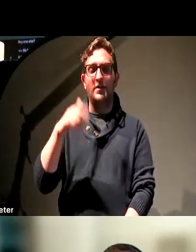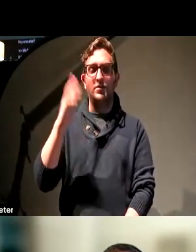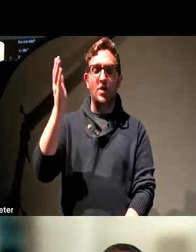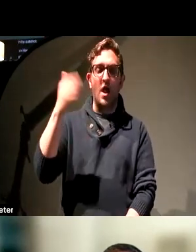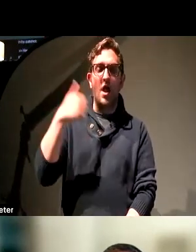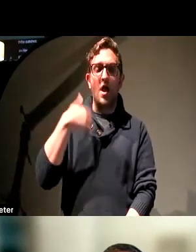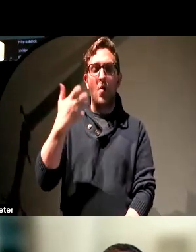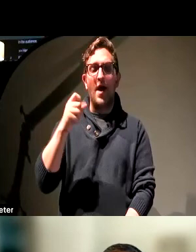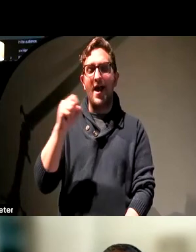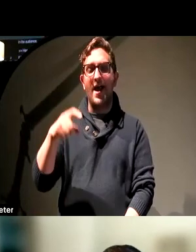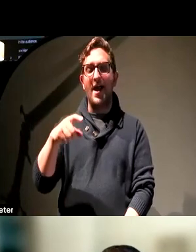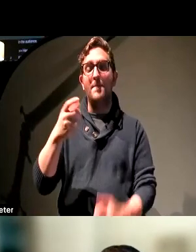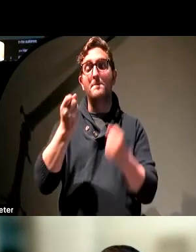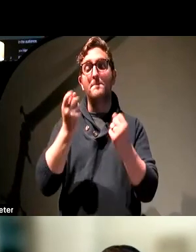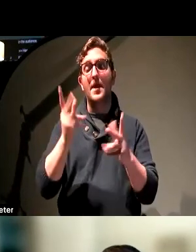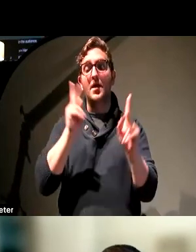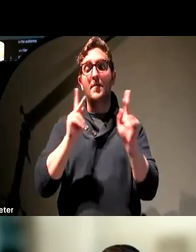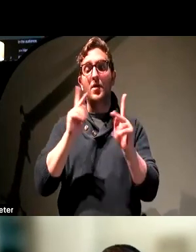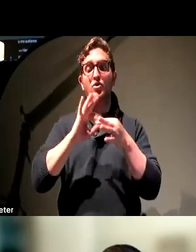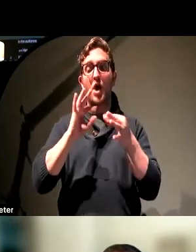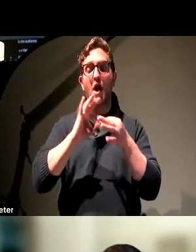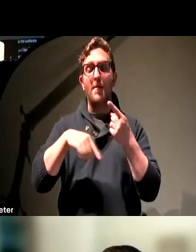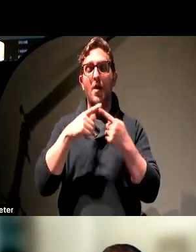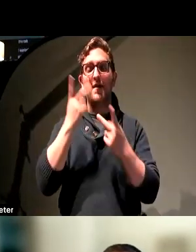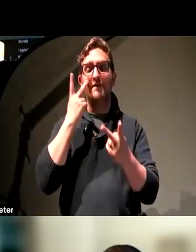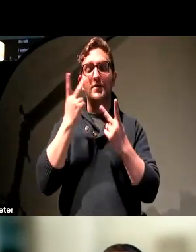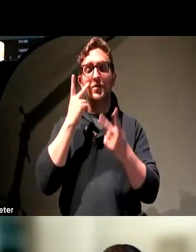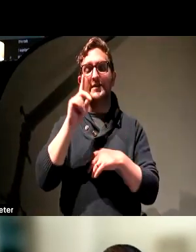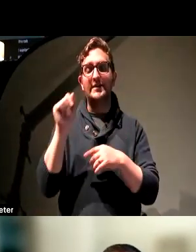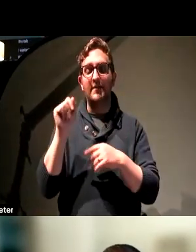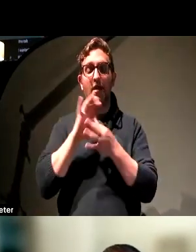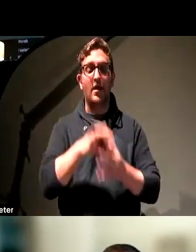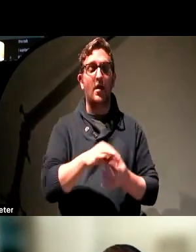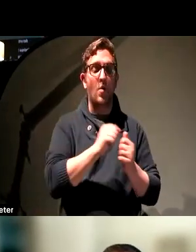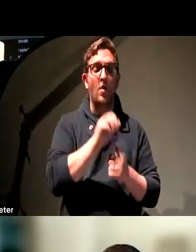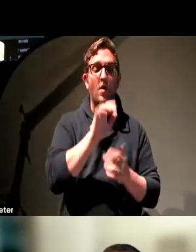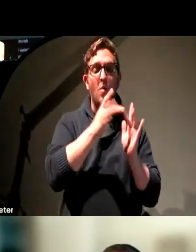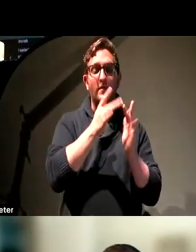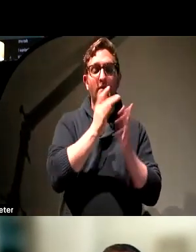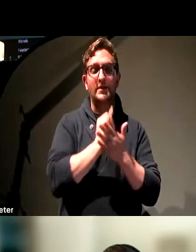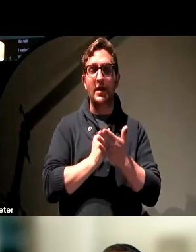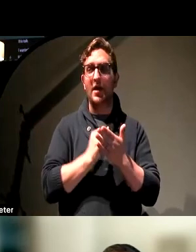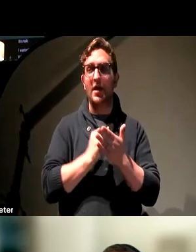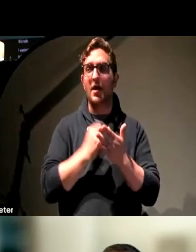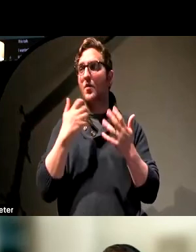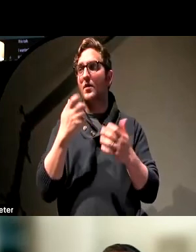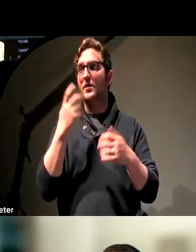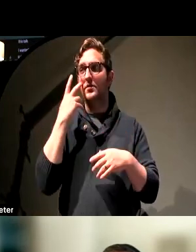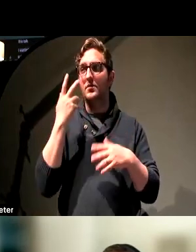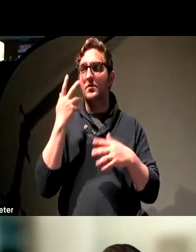ask. There's a lot of people talk about visual disabilities when it comes to website design. But one thing I haven't heard much about talking about motor